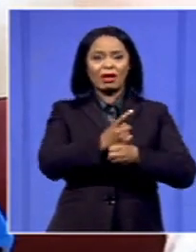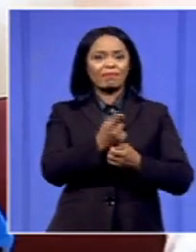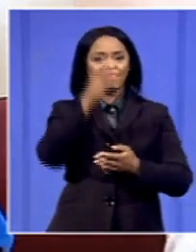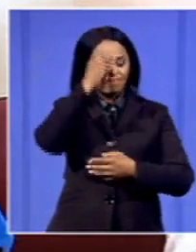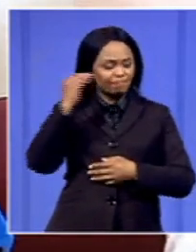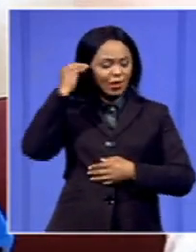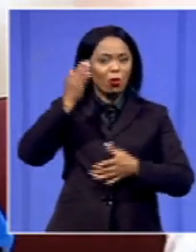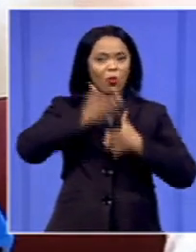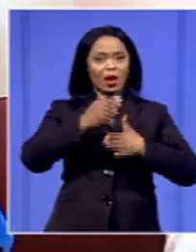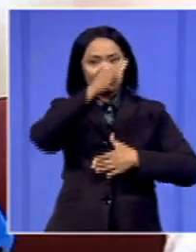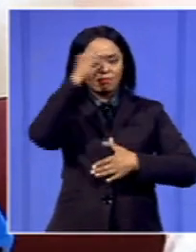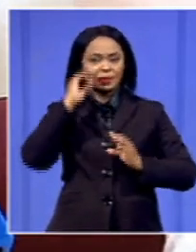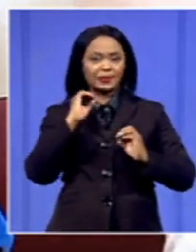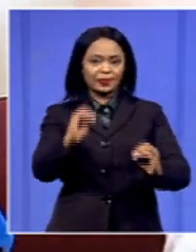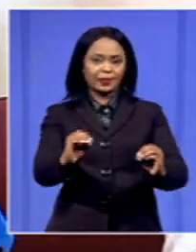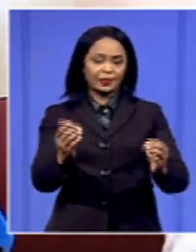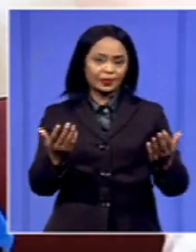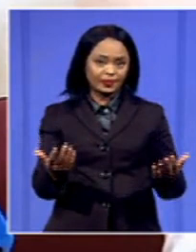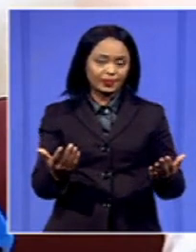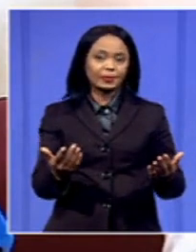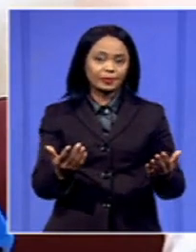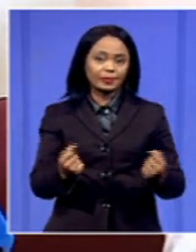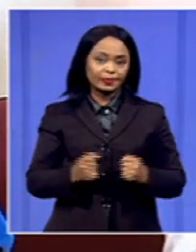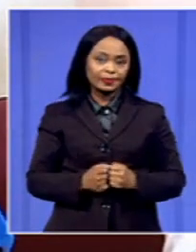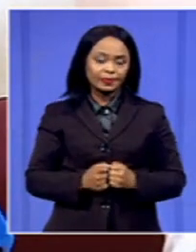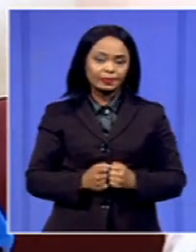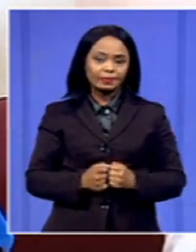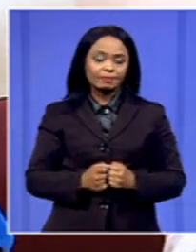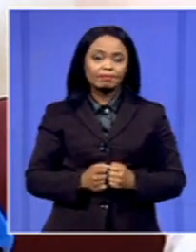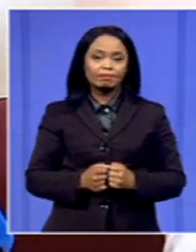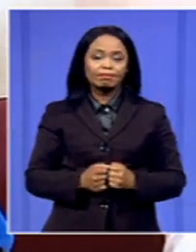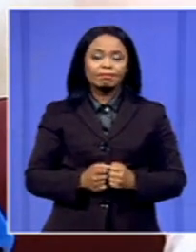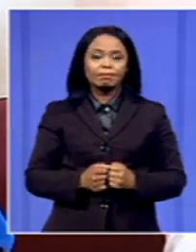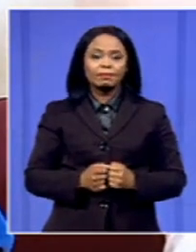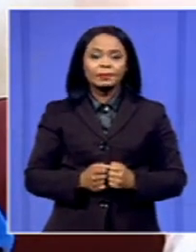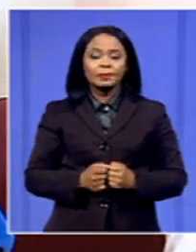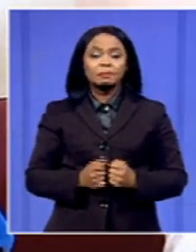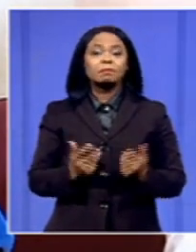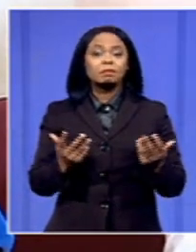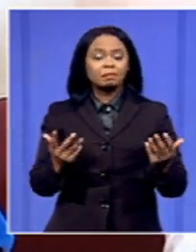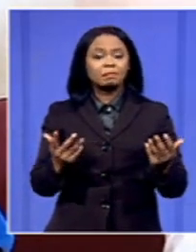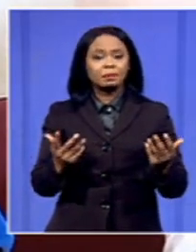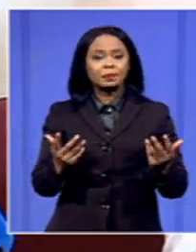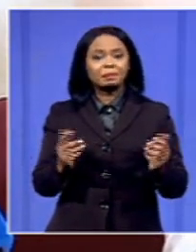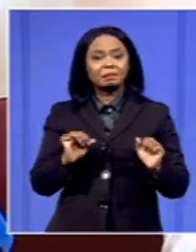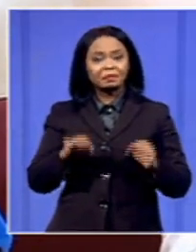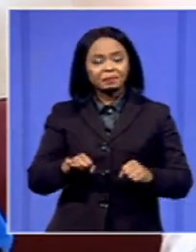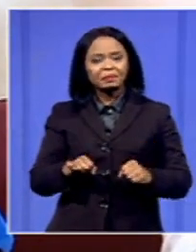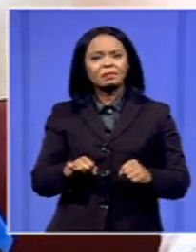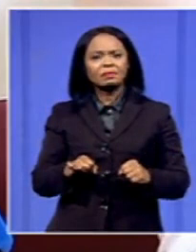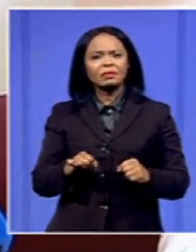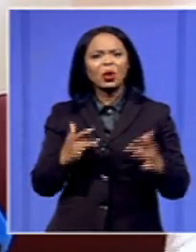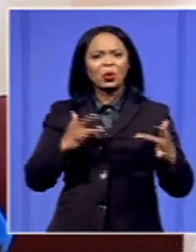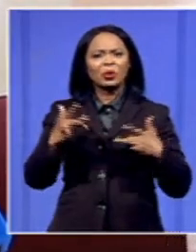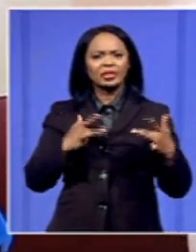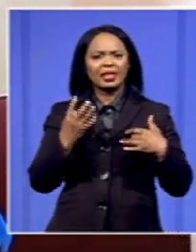serious the plight of nurses within the Department of Health. As things stand, we are concerned